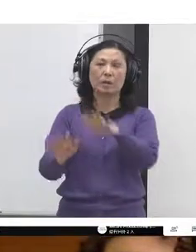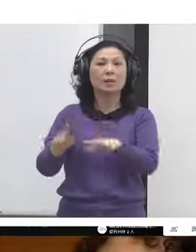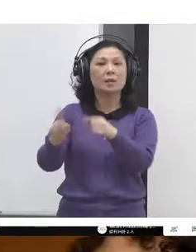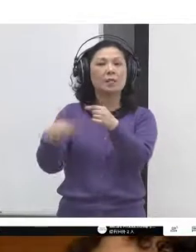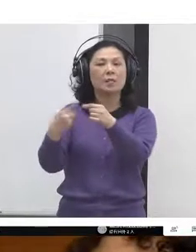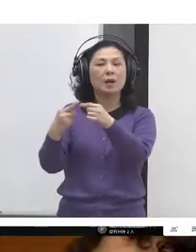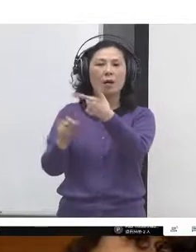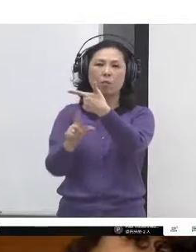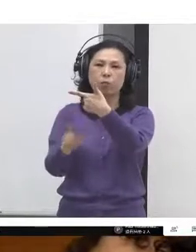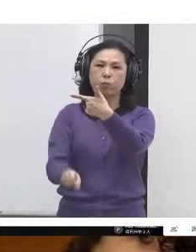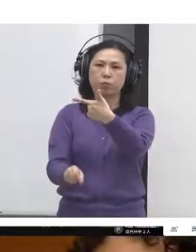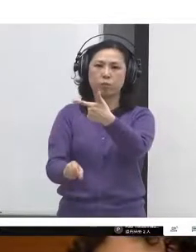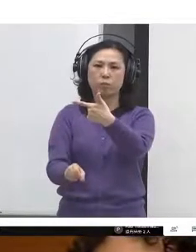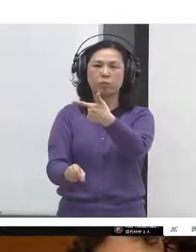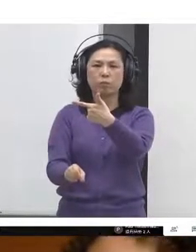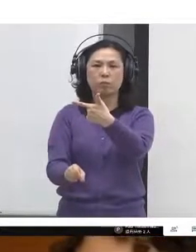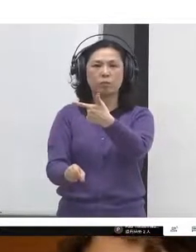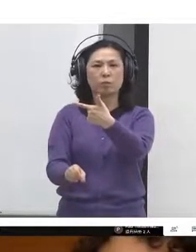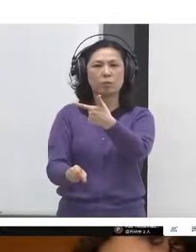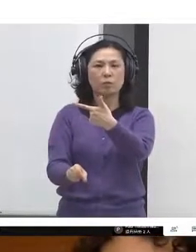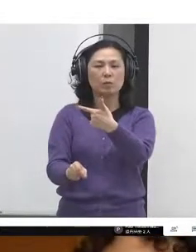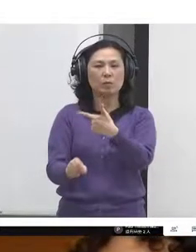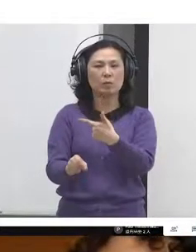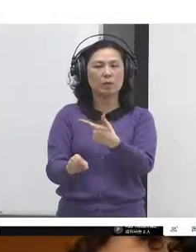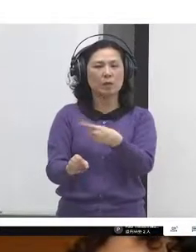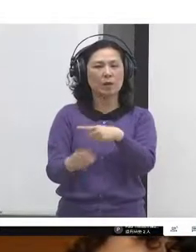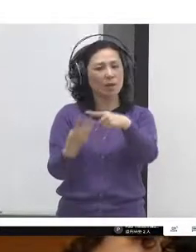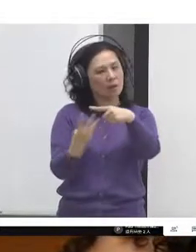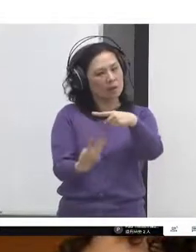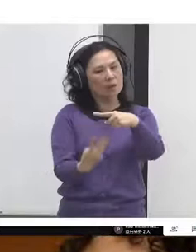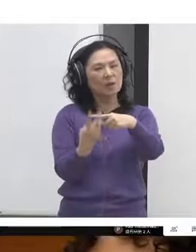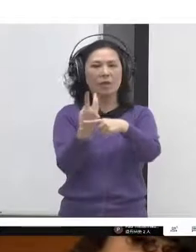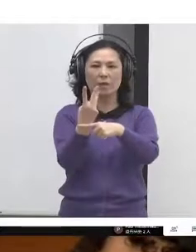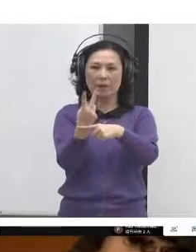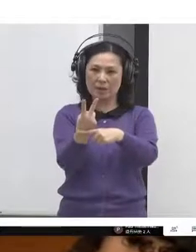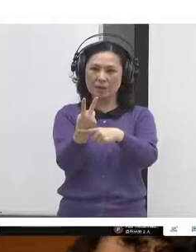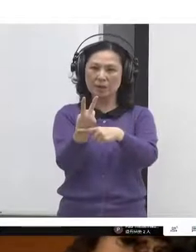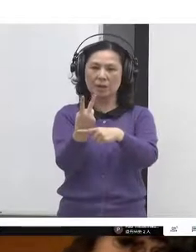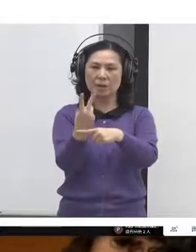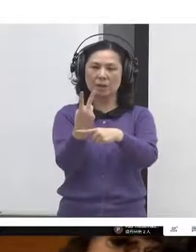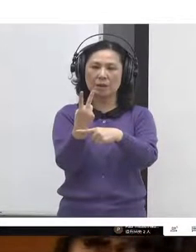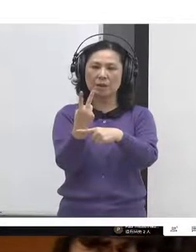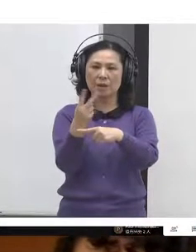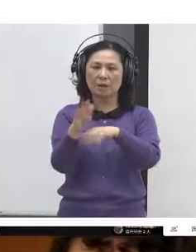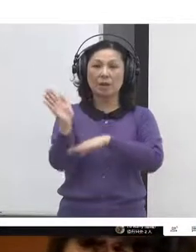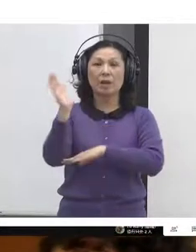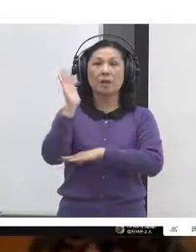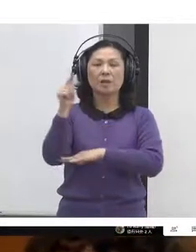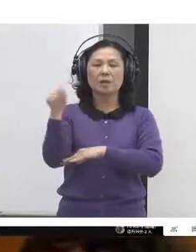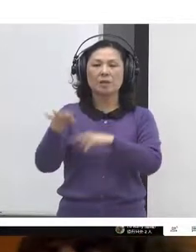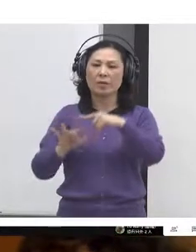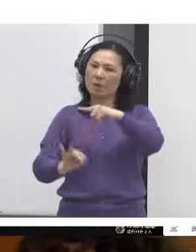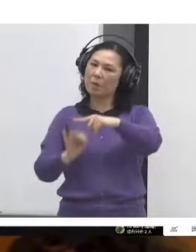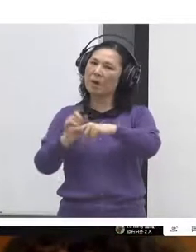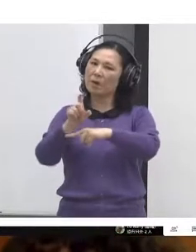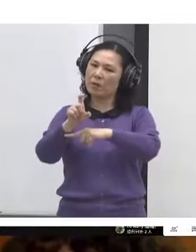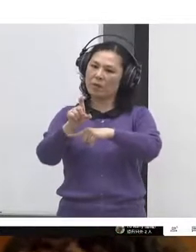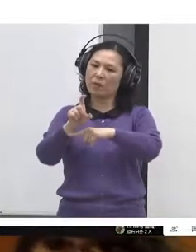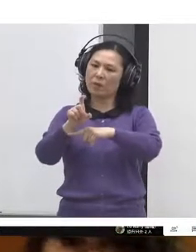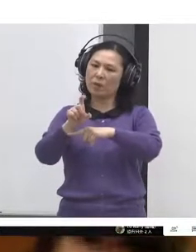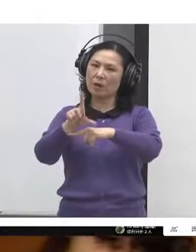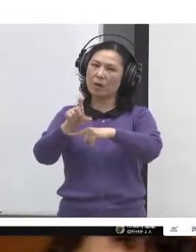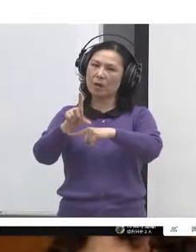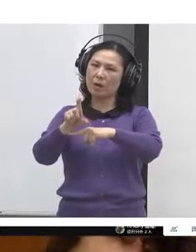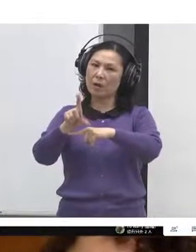two-thirds of our entire government. 66% of citywide offices will turn over